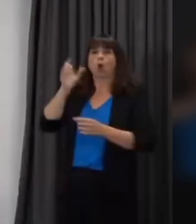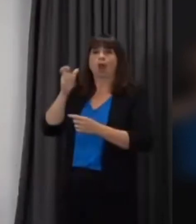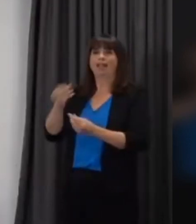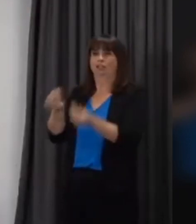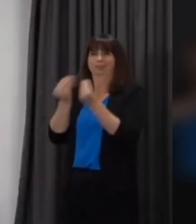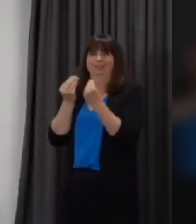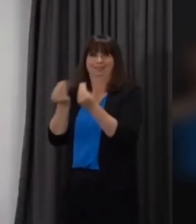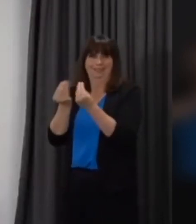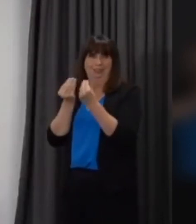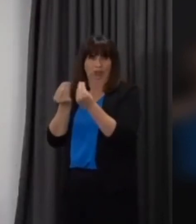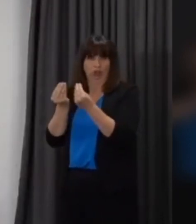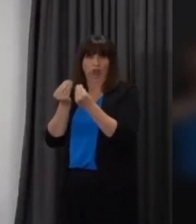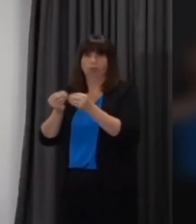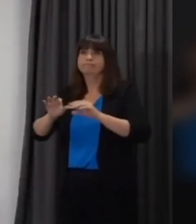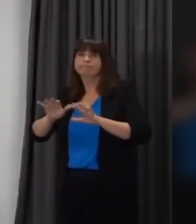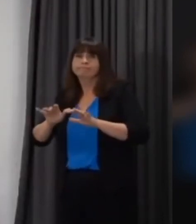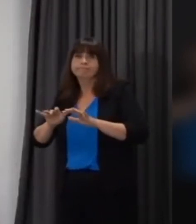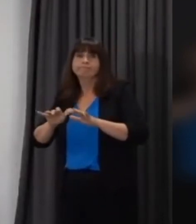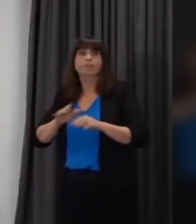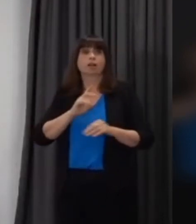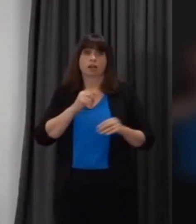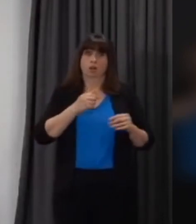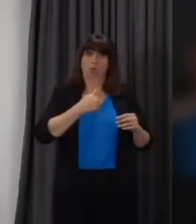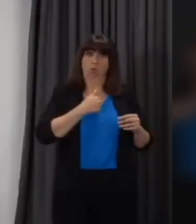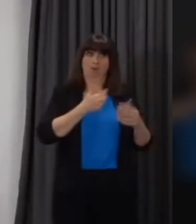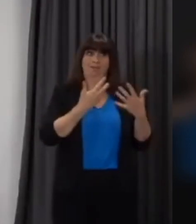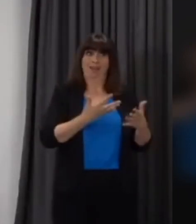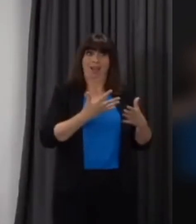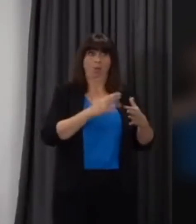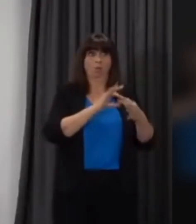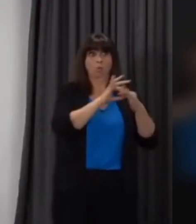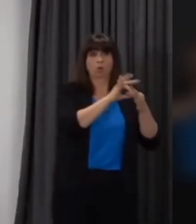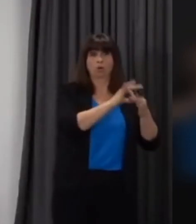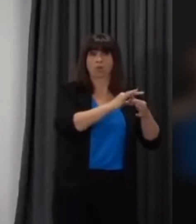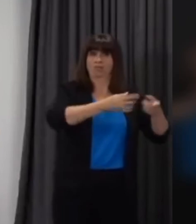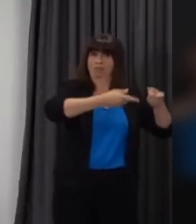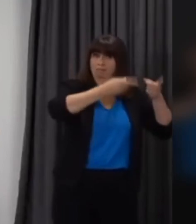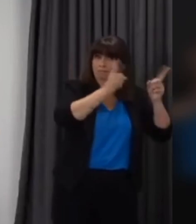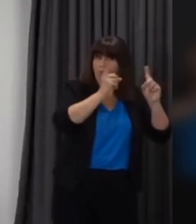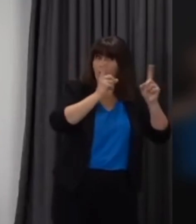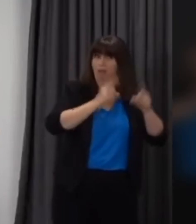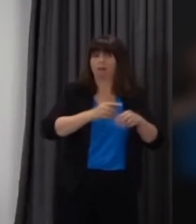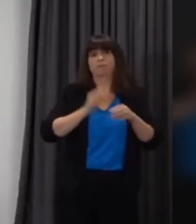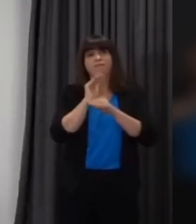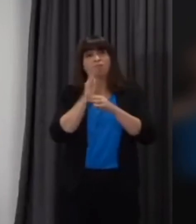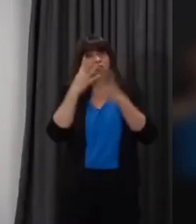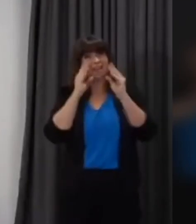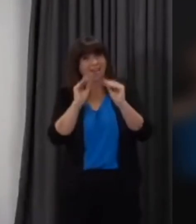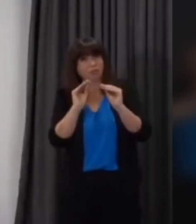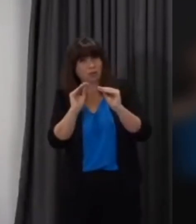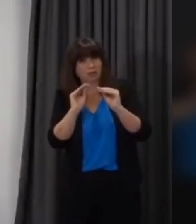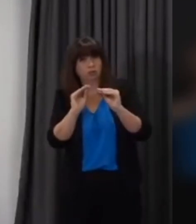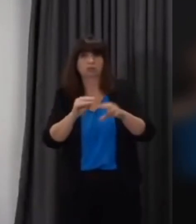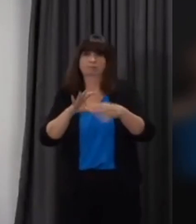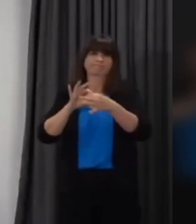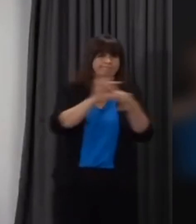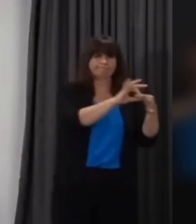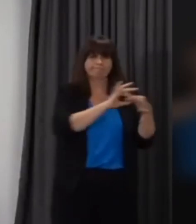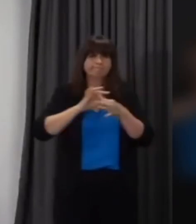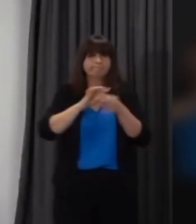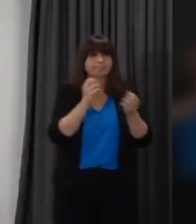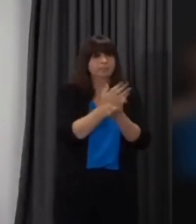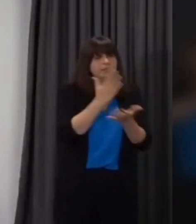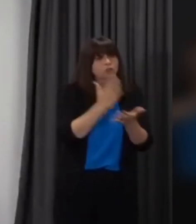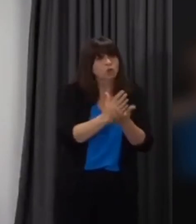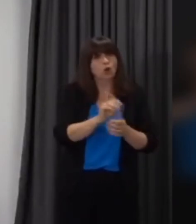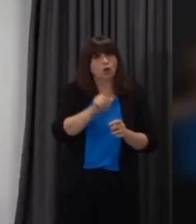we're working very closely uh with our work-based learning providers employers and our fe colleges so we can respond appropriately to each